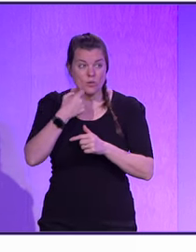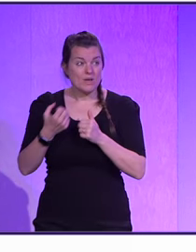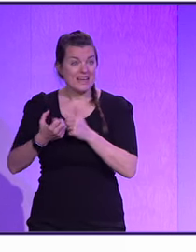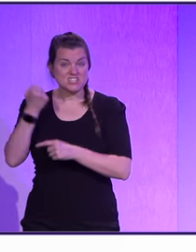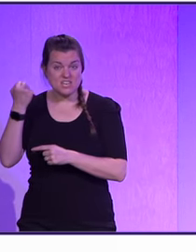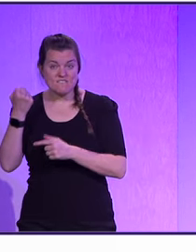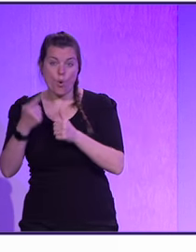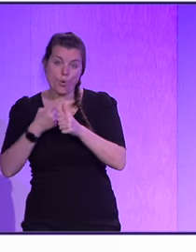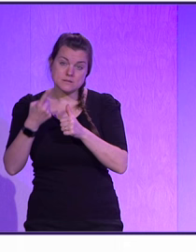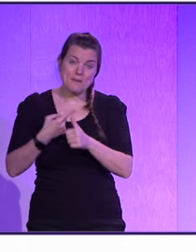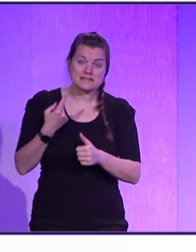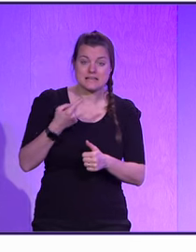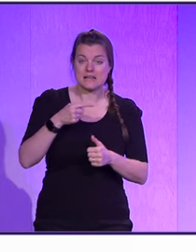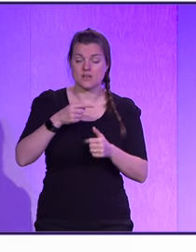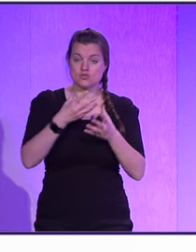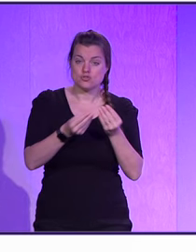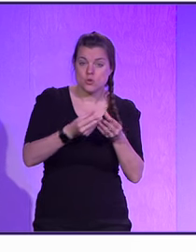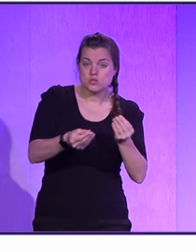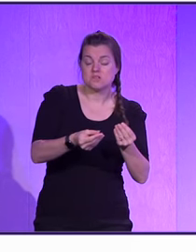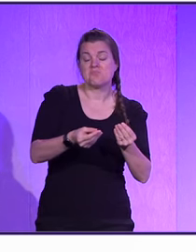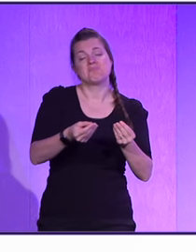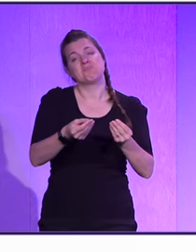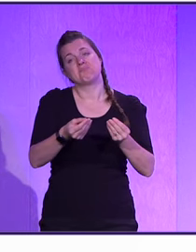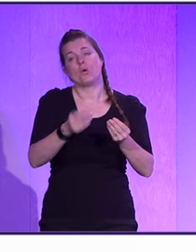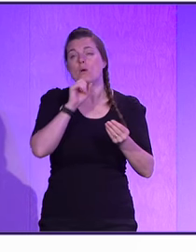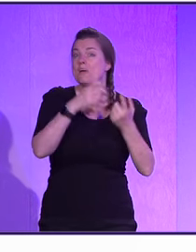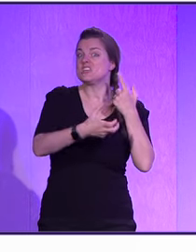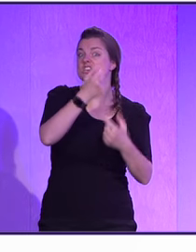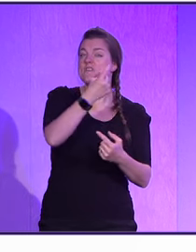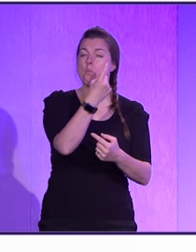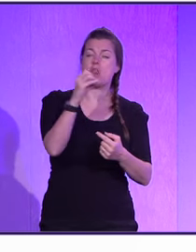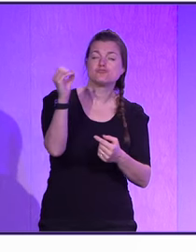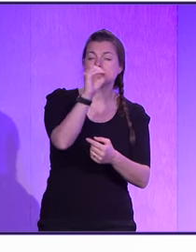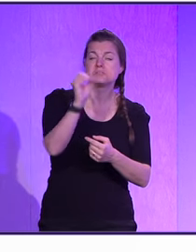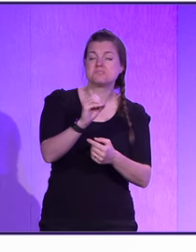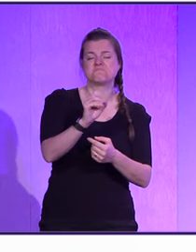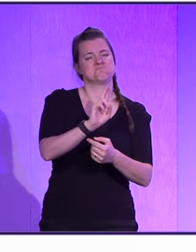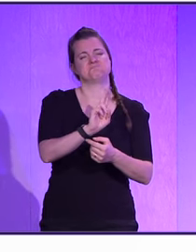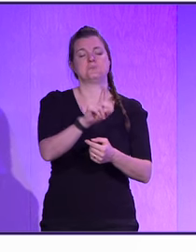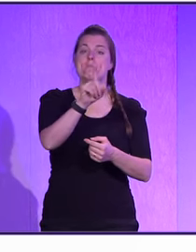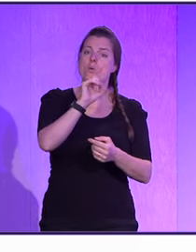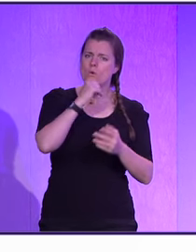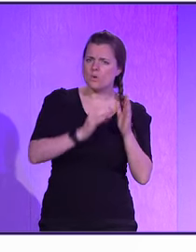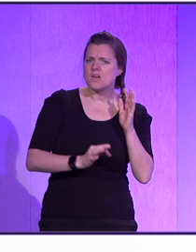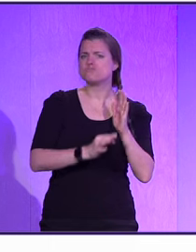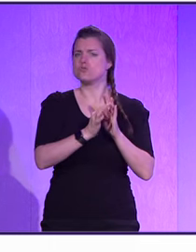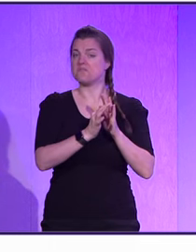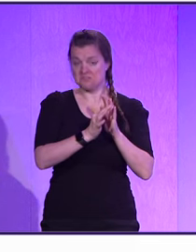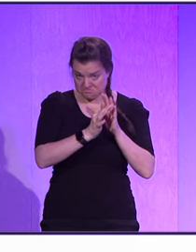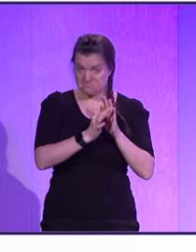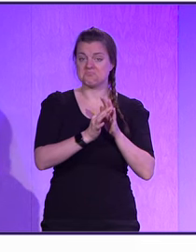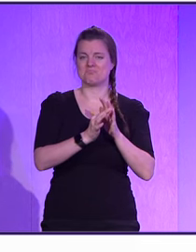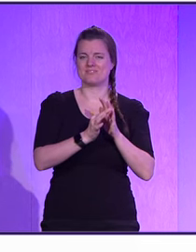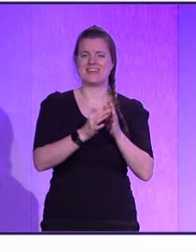Will we get there? No, but the fact that we're improving the field, I think that's the important part. And then you get leaderboards, like, you know,